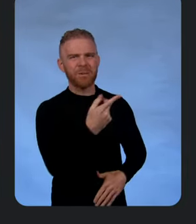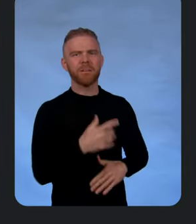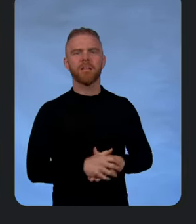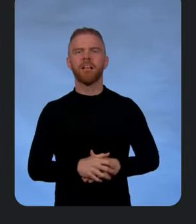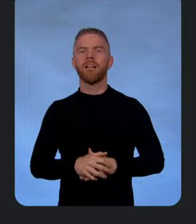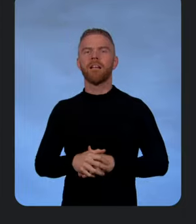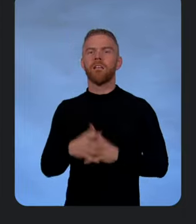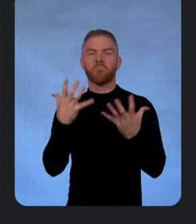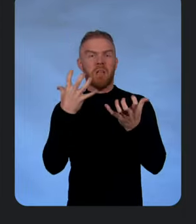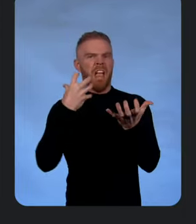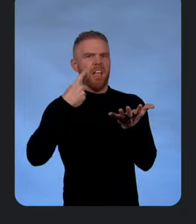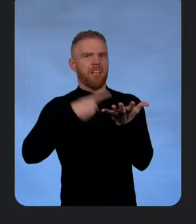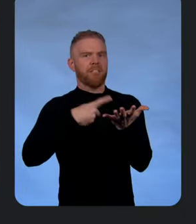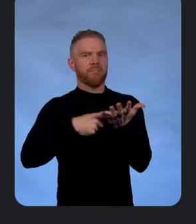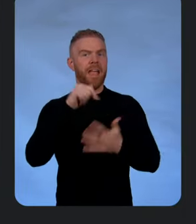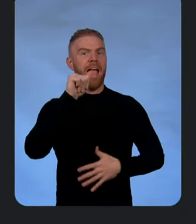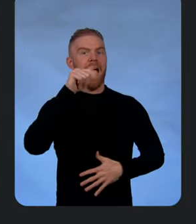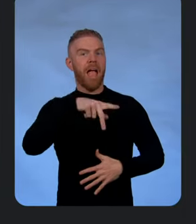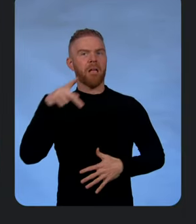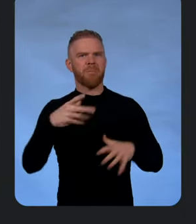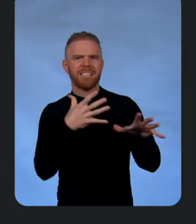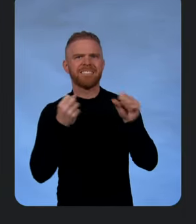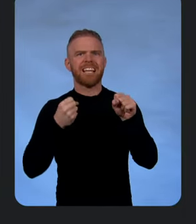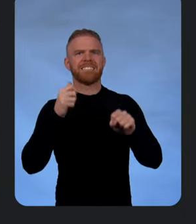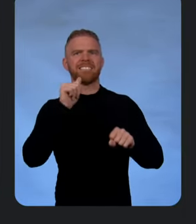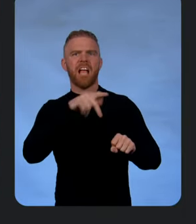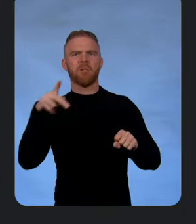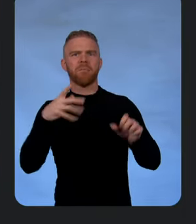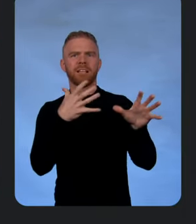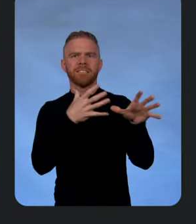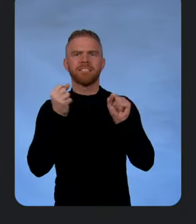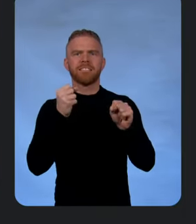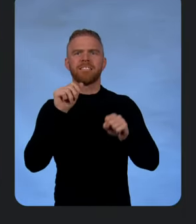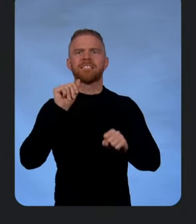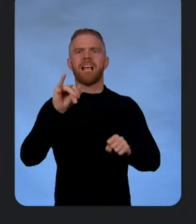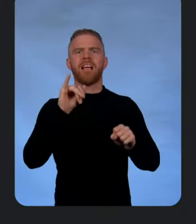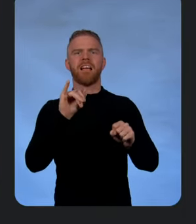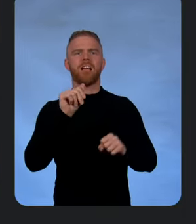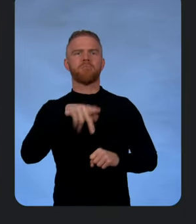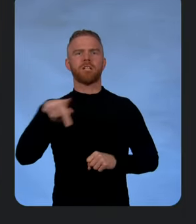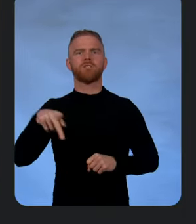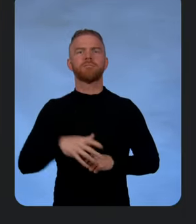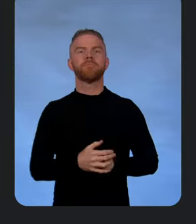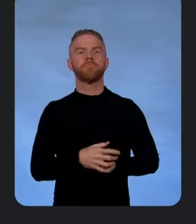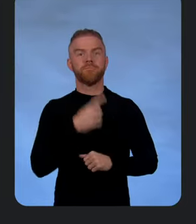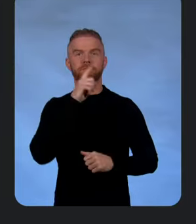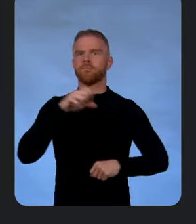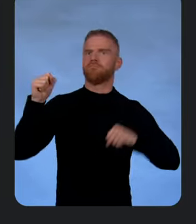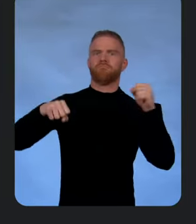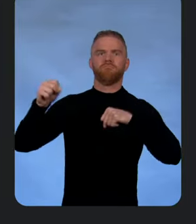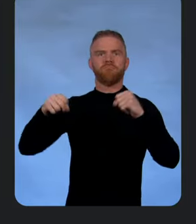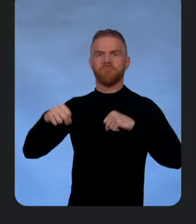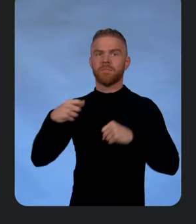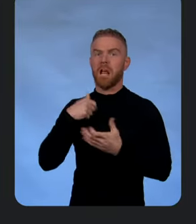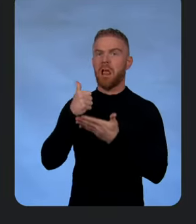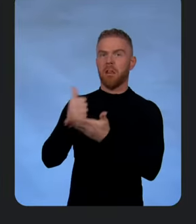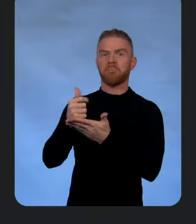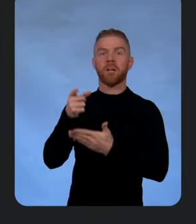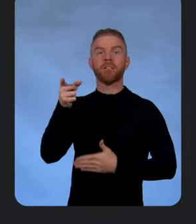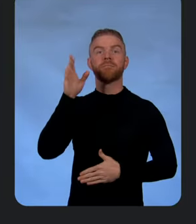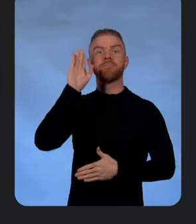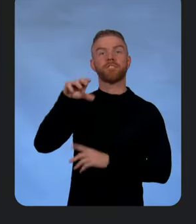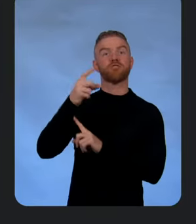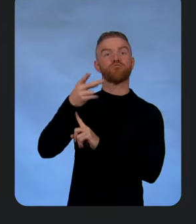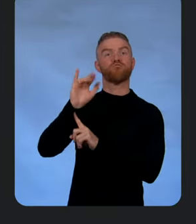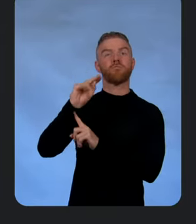fast applications and, you know, fast AI applications. Can you help? Absolutely, Richard. I want to tell you why Spring is the best way to run any